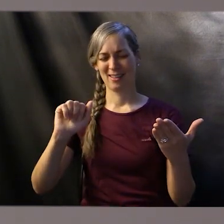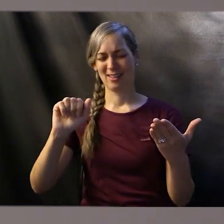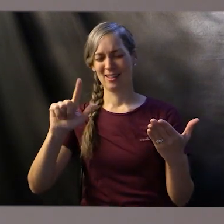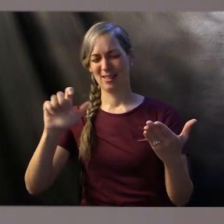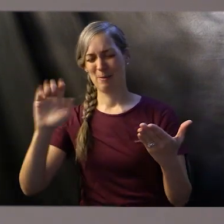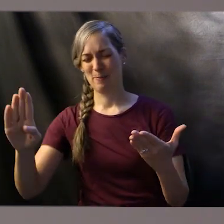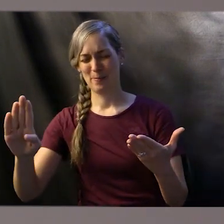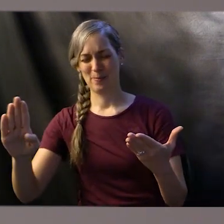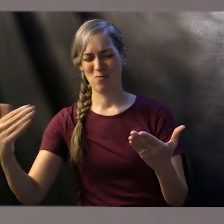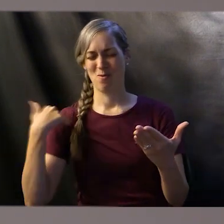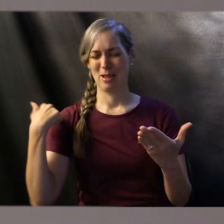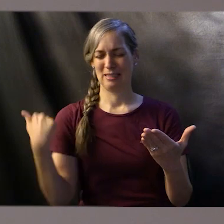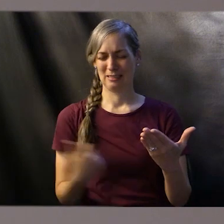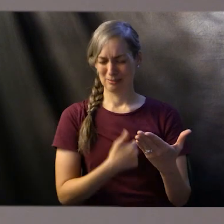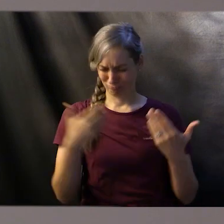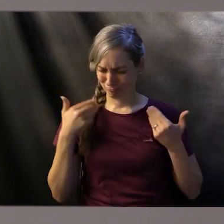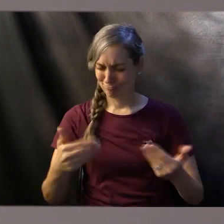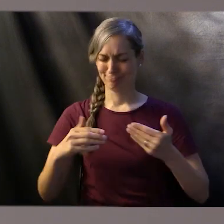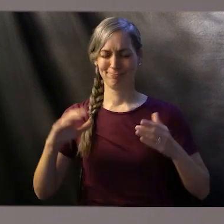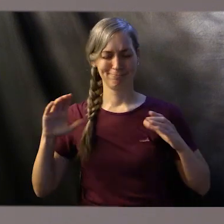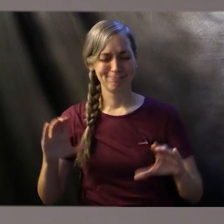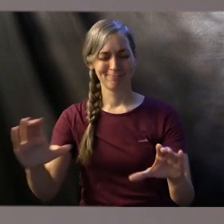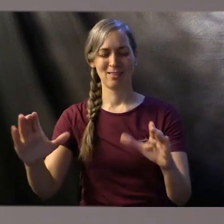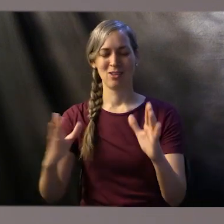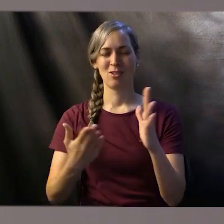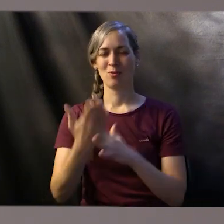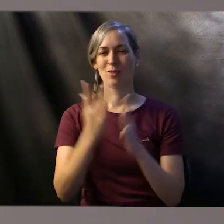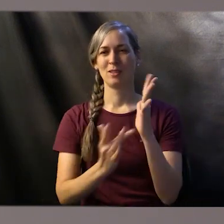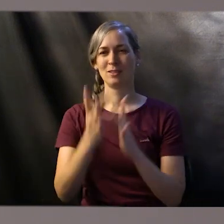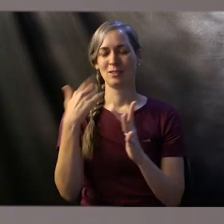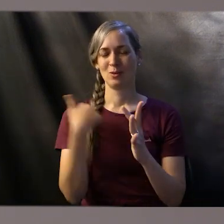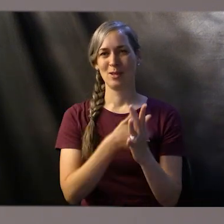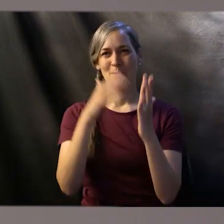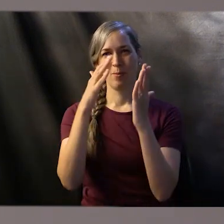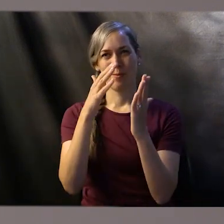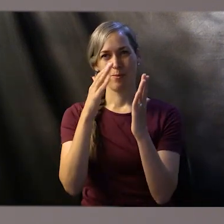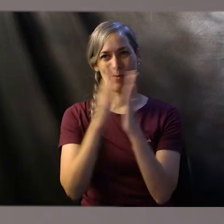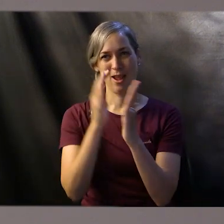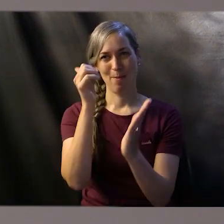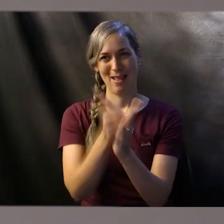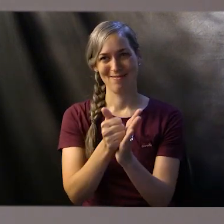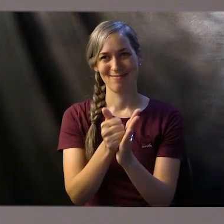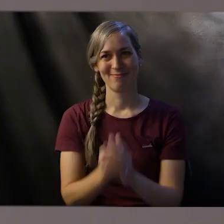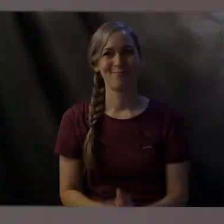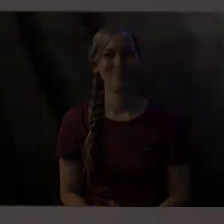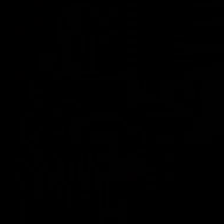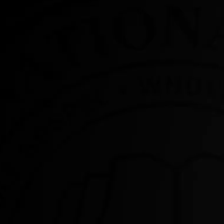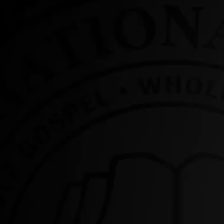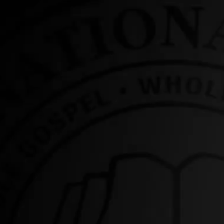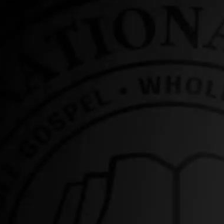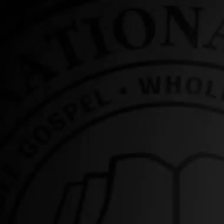to begin doing the things that Caleb has reminded us about. And it's through Jesus we pray. Amen.